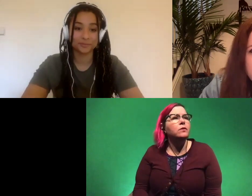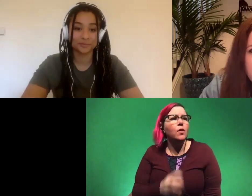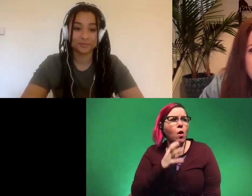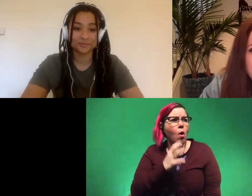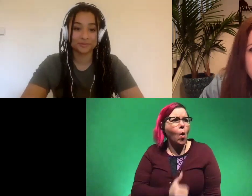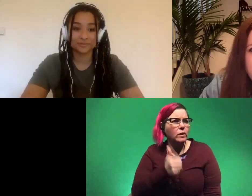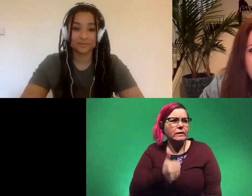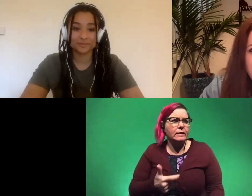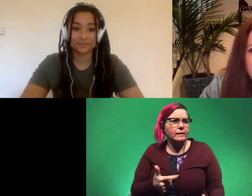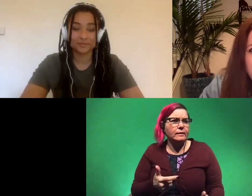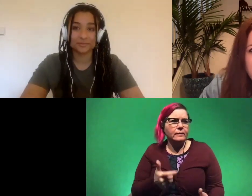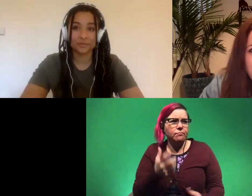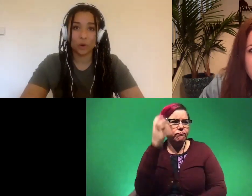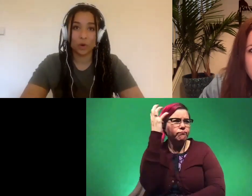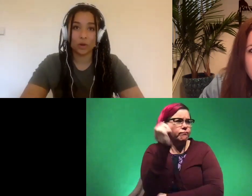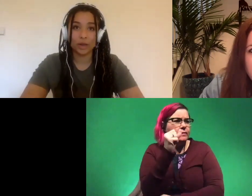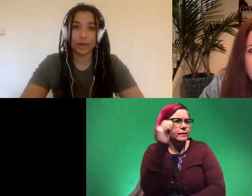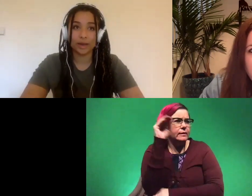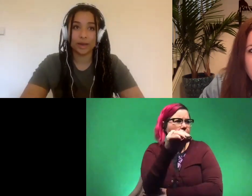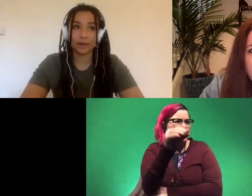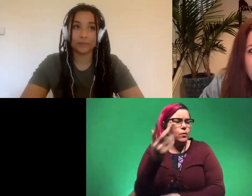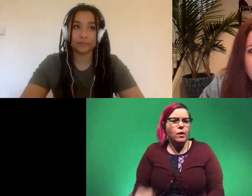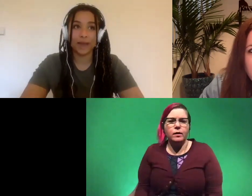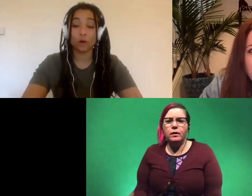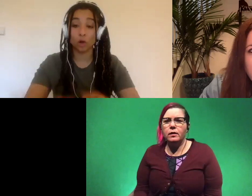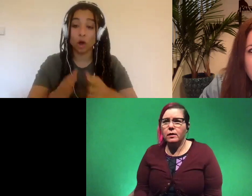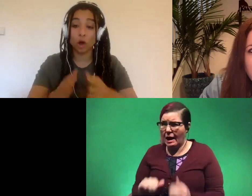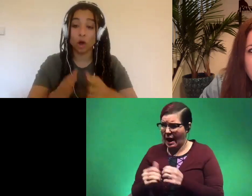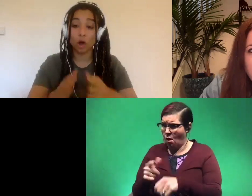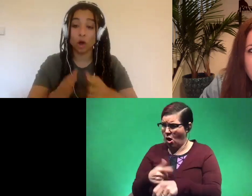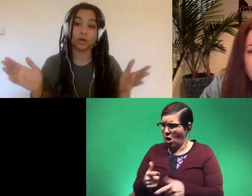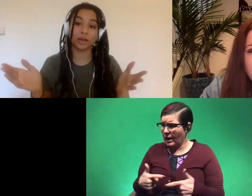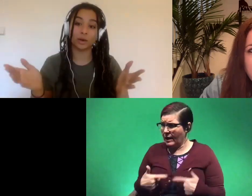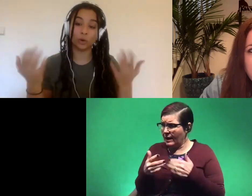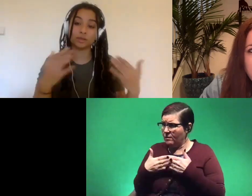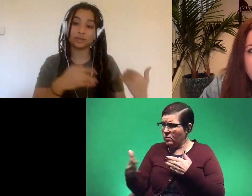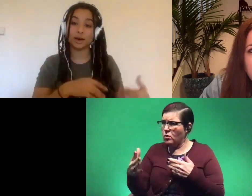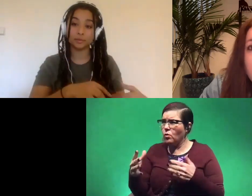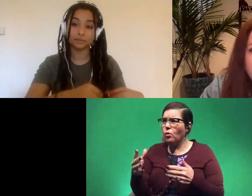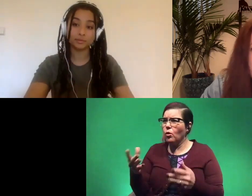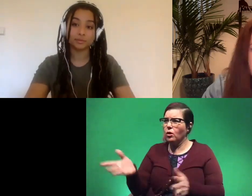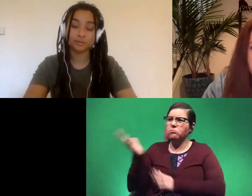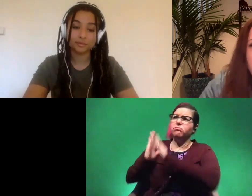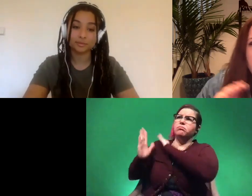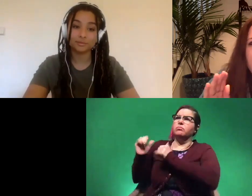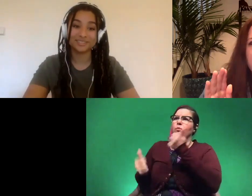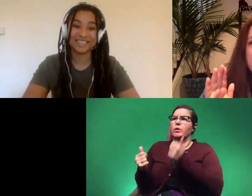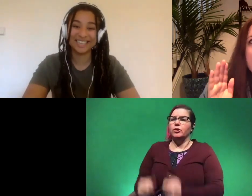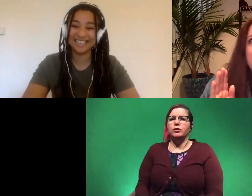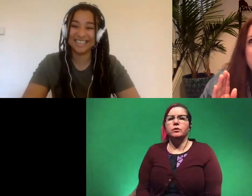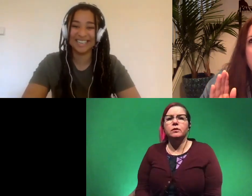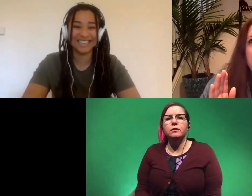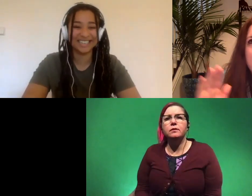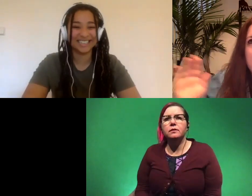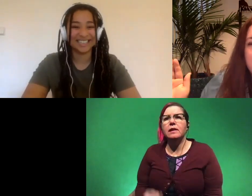lived dinosaur do you know like um how long it lives or like oldest in time oh great question uh the